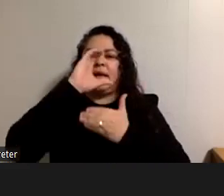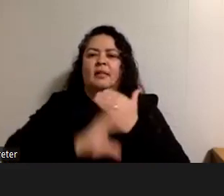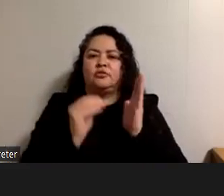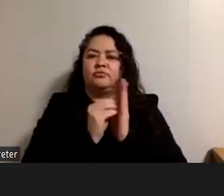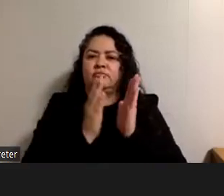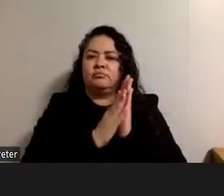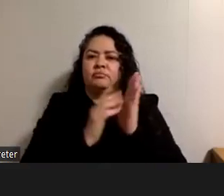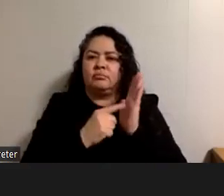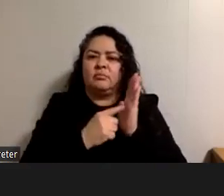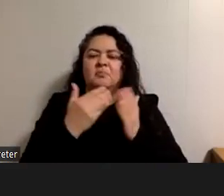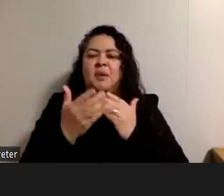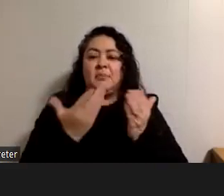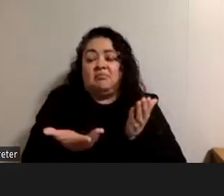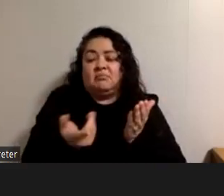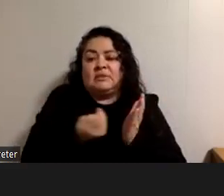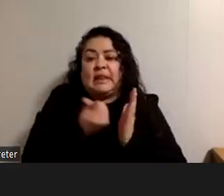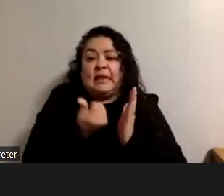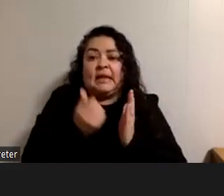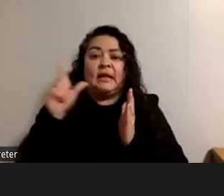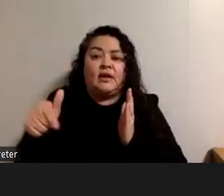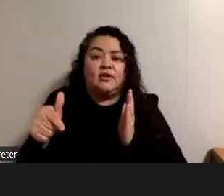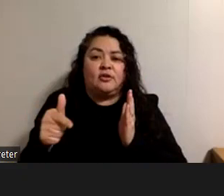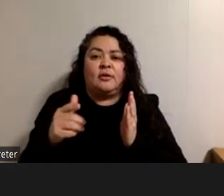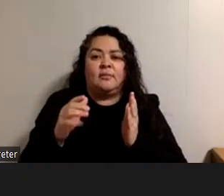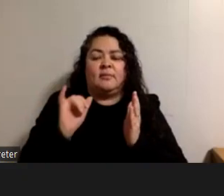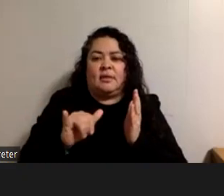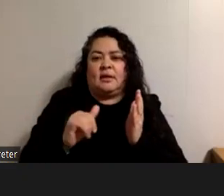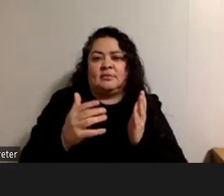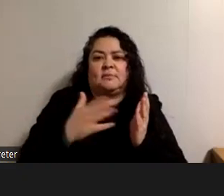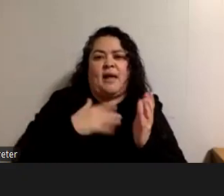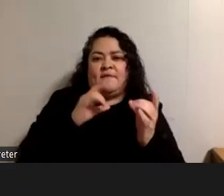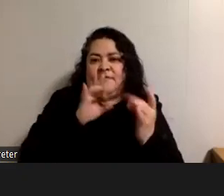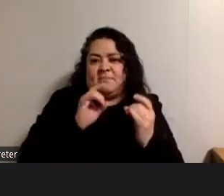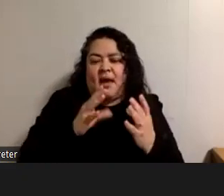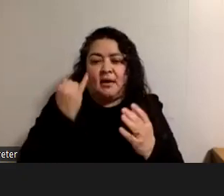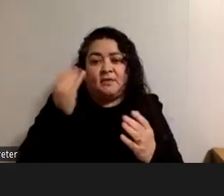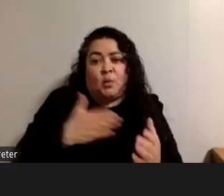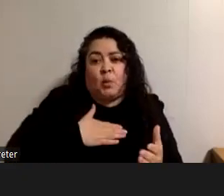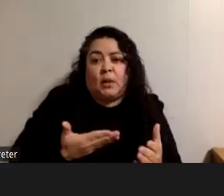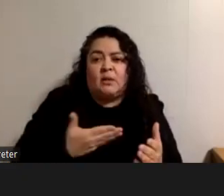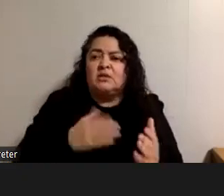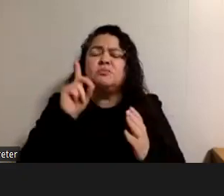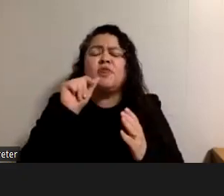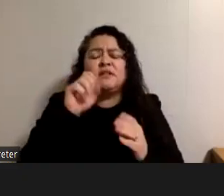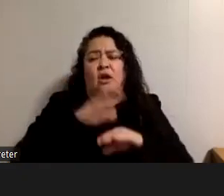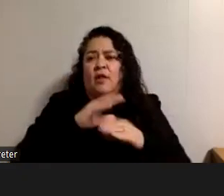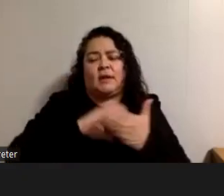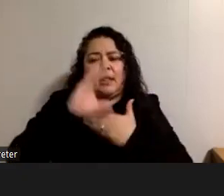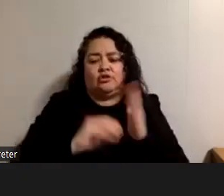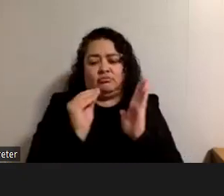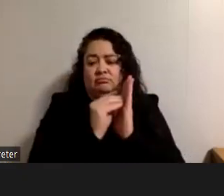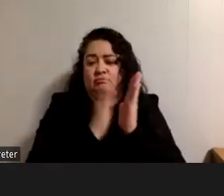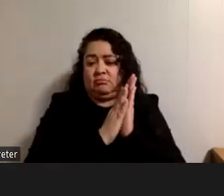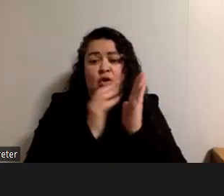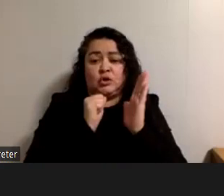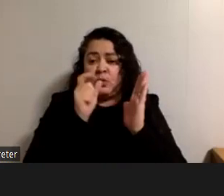that meeting and not need it that would be my my um feedback if they're at all willing can we just put the date on the calendar if we don't need